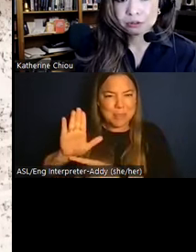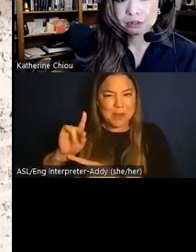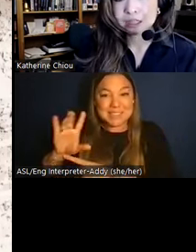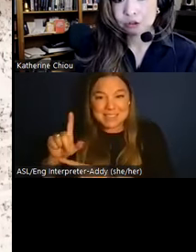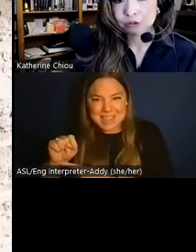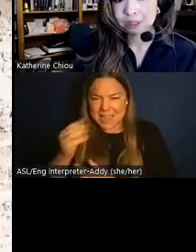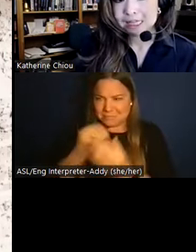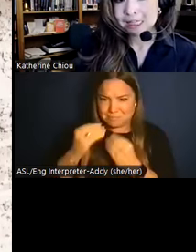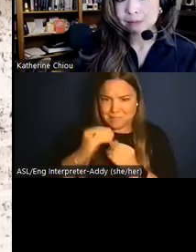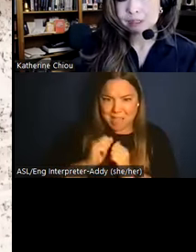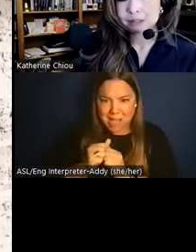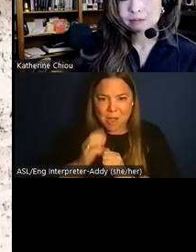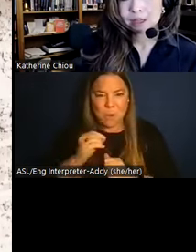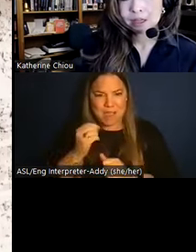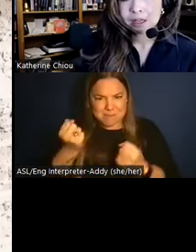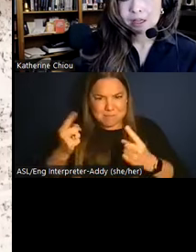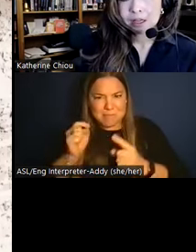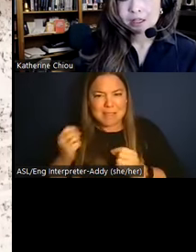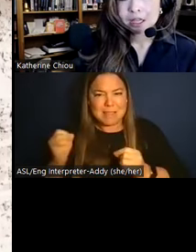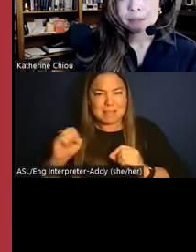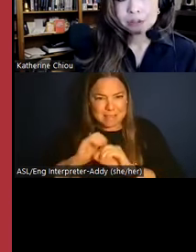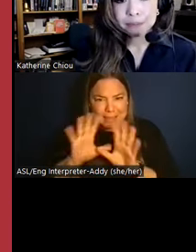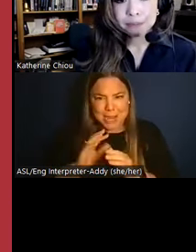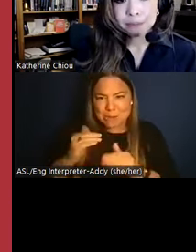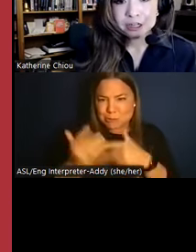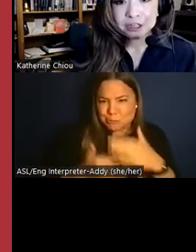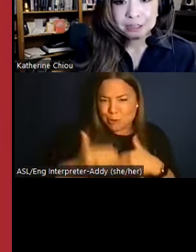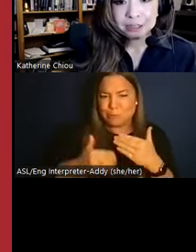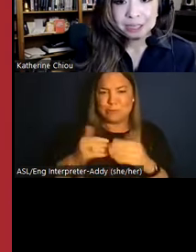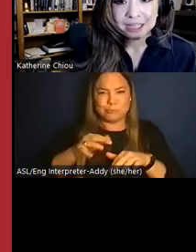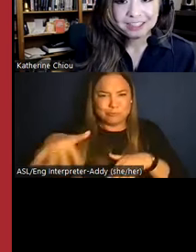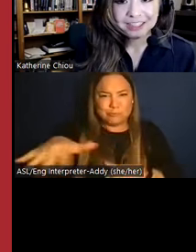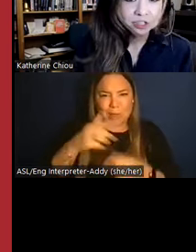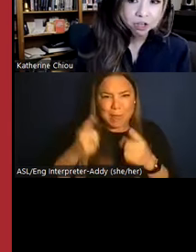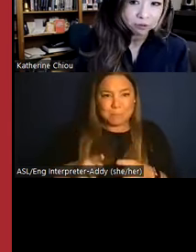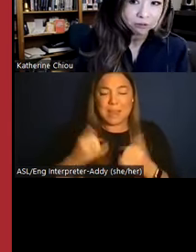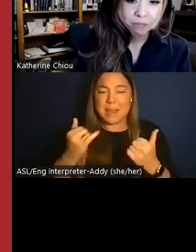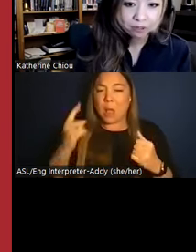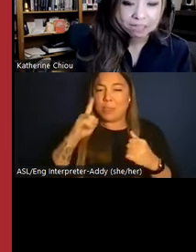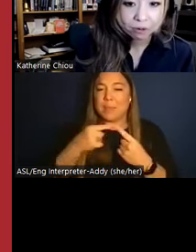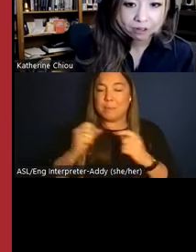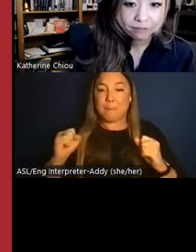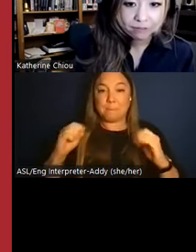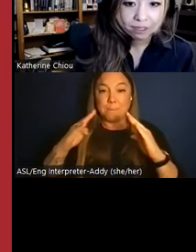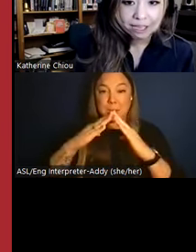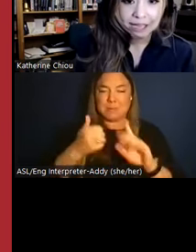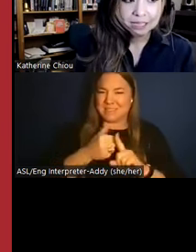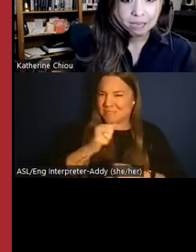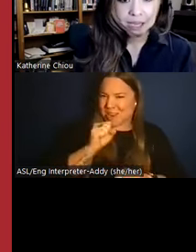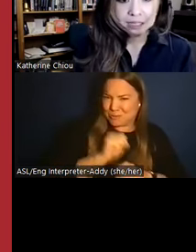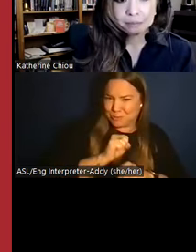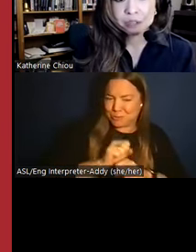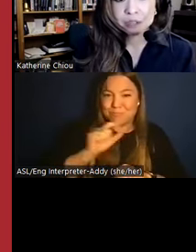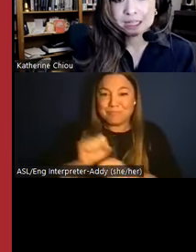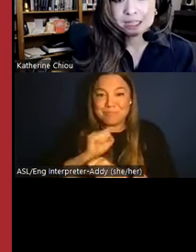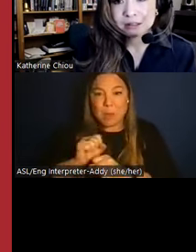their social and cultural landscapes. Now picture a pyramid, not of stone, but of people and of power. At its